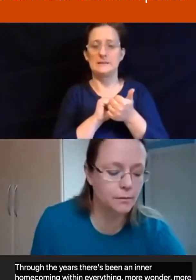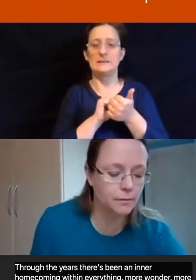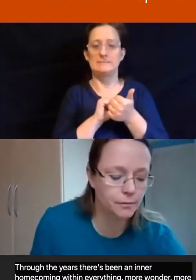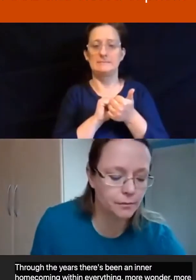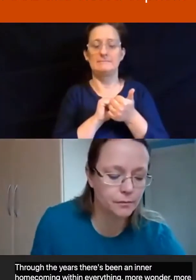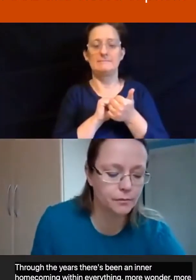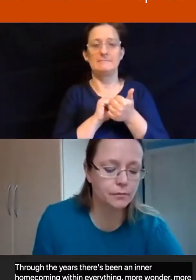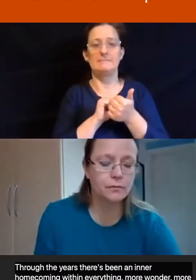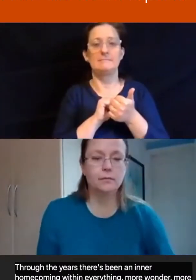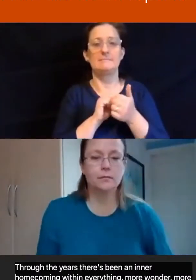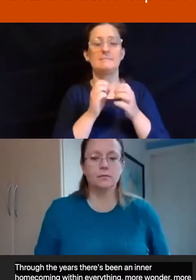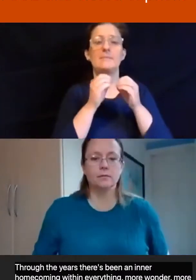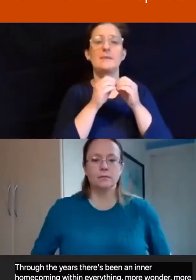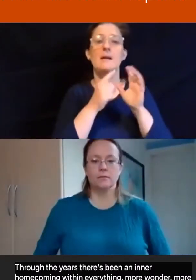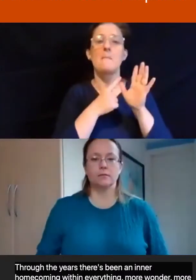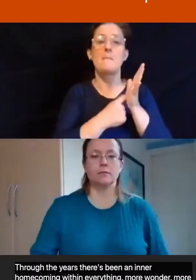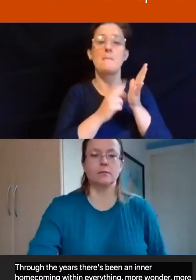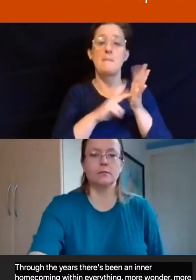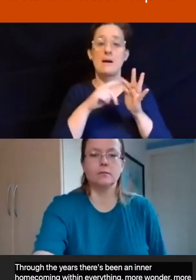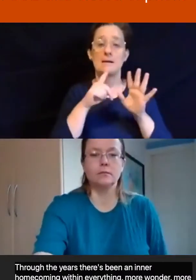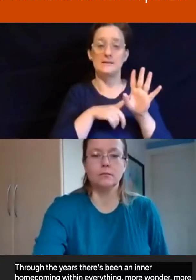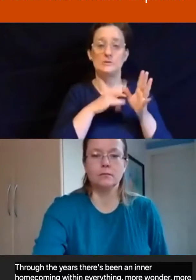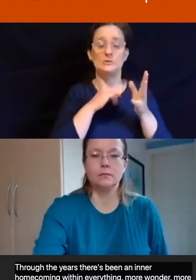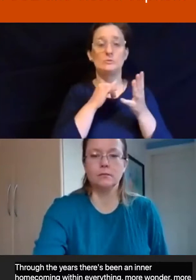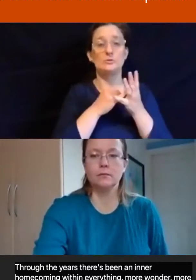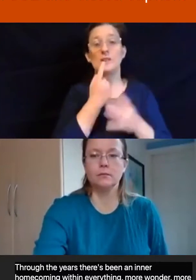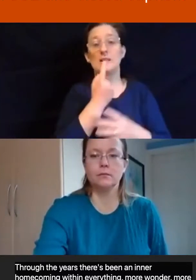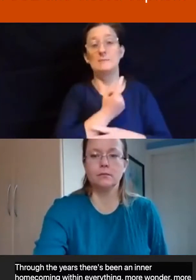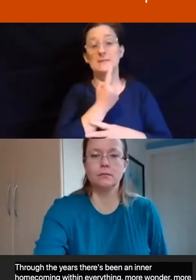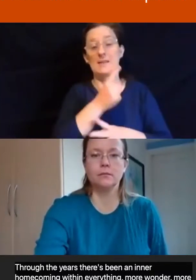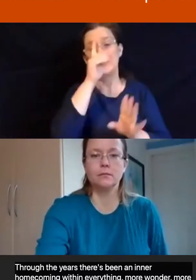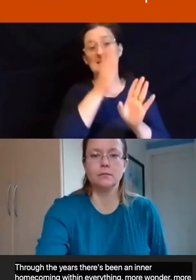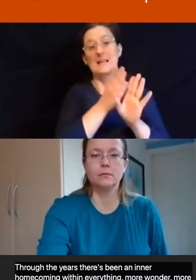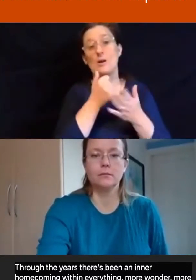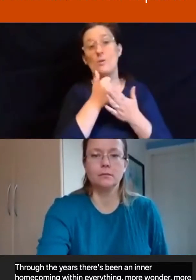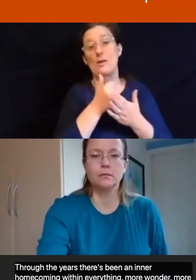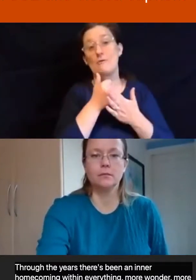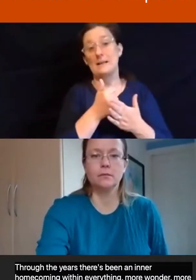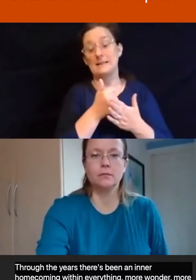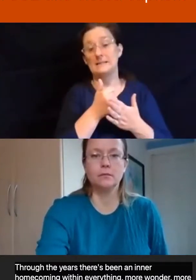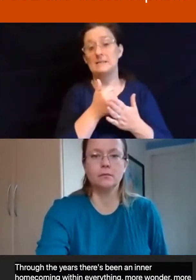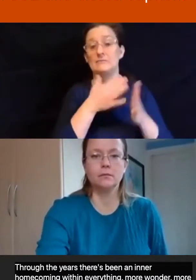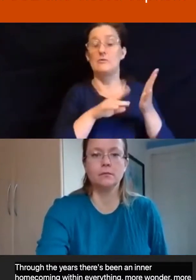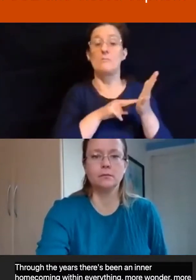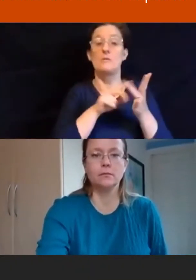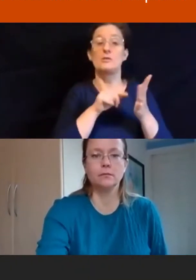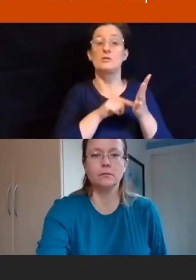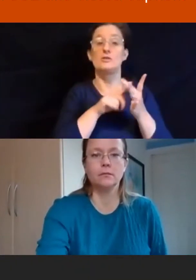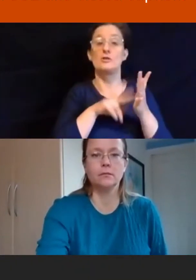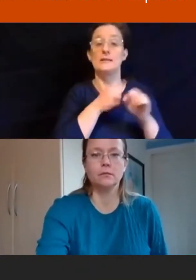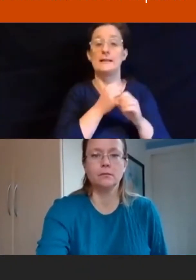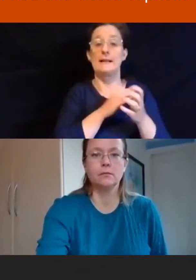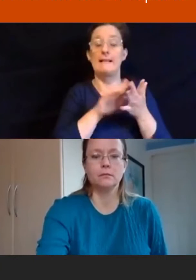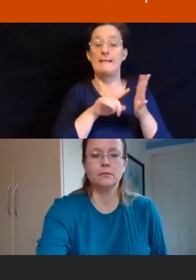Barney Shorter was an elderly American psychotherapist and a close friend in Notting Hill. doubt,